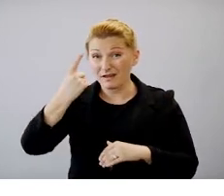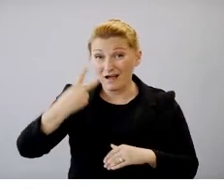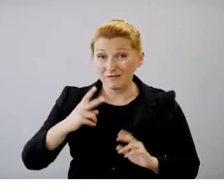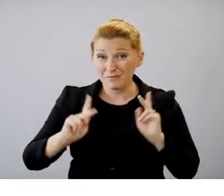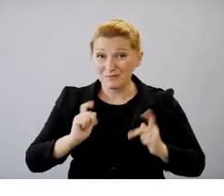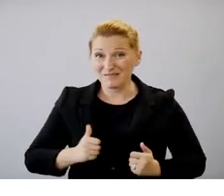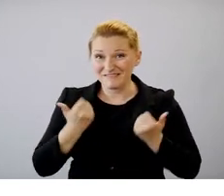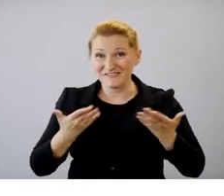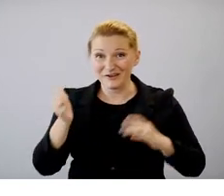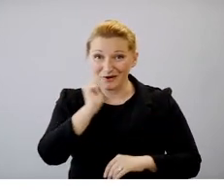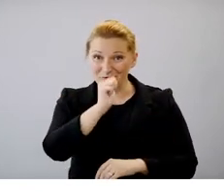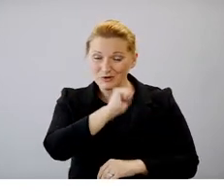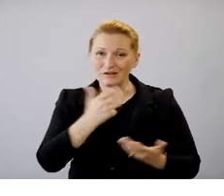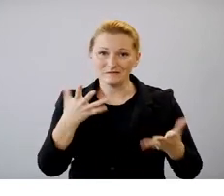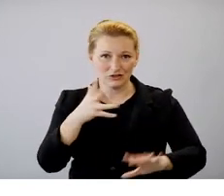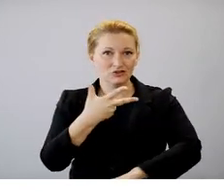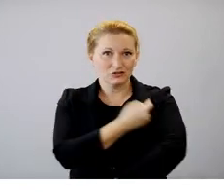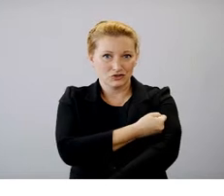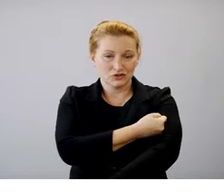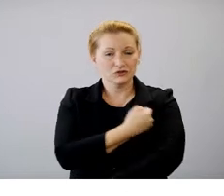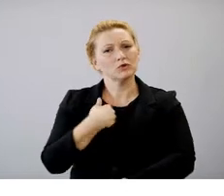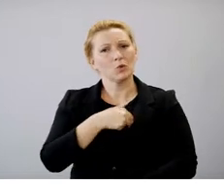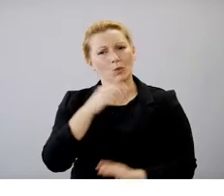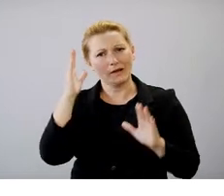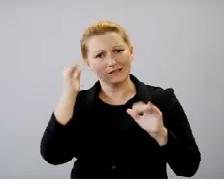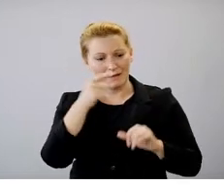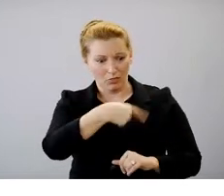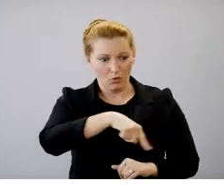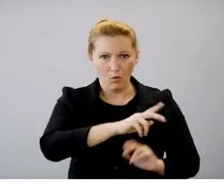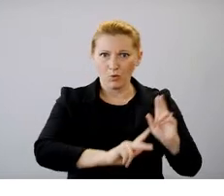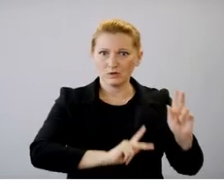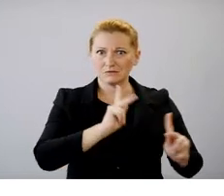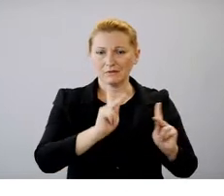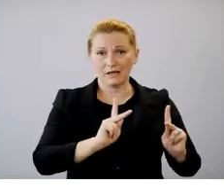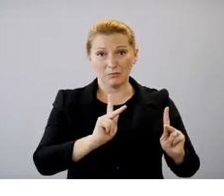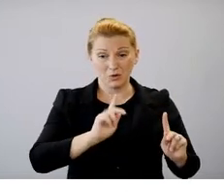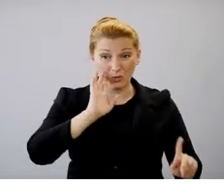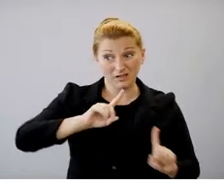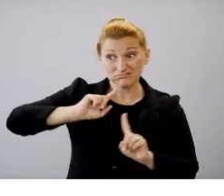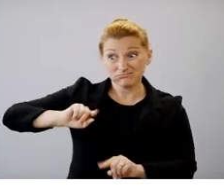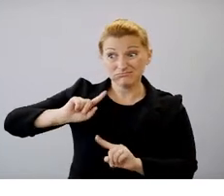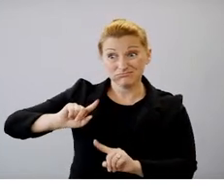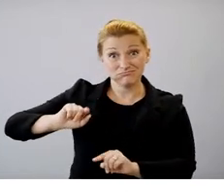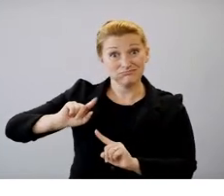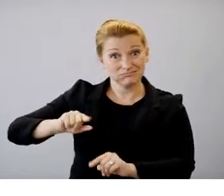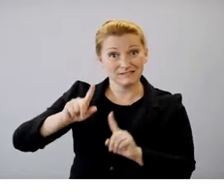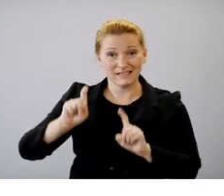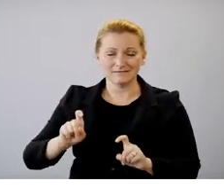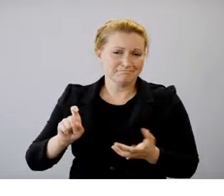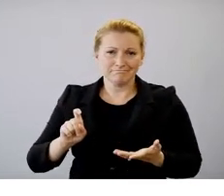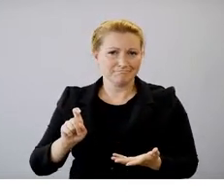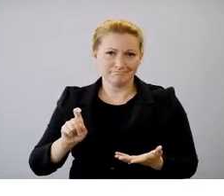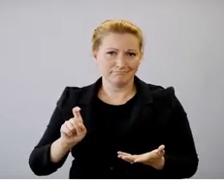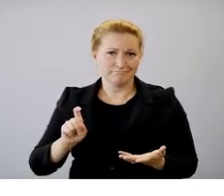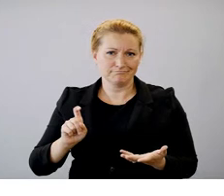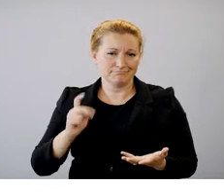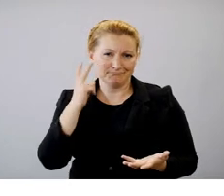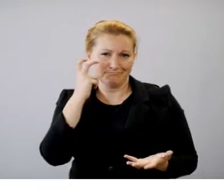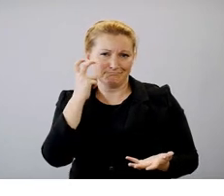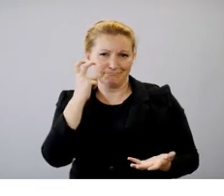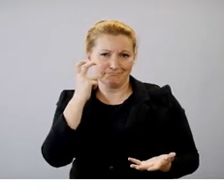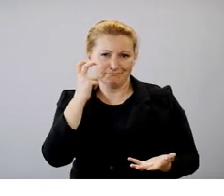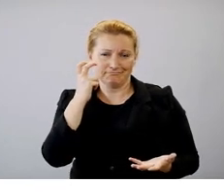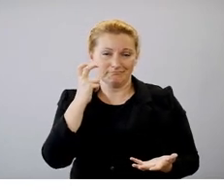expect that those who have been vaccinated will be less likely to continue with routine surveillance testing that they might have been